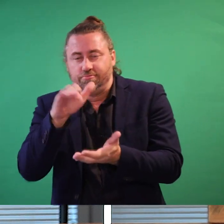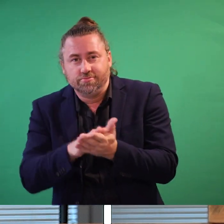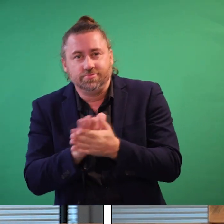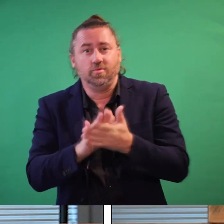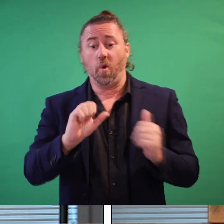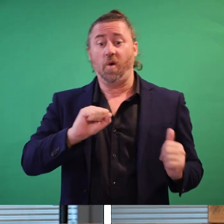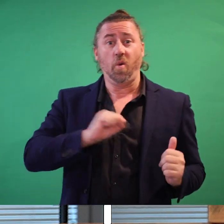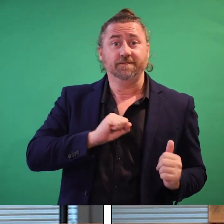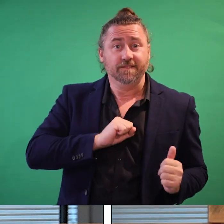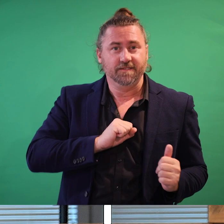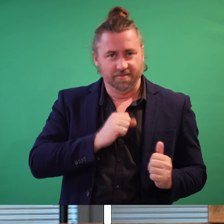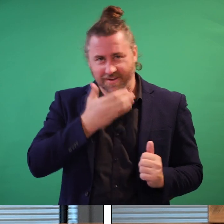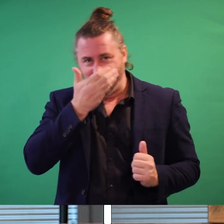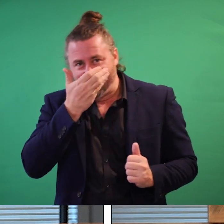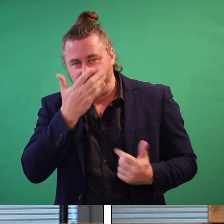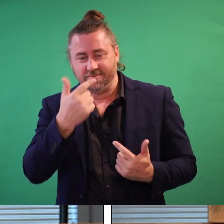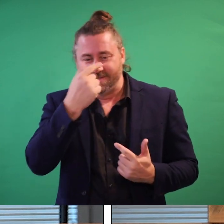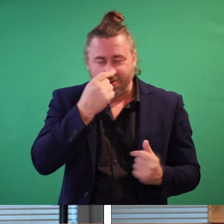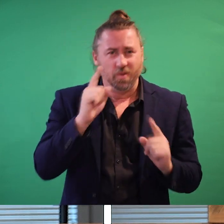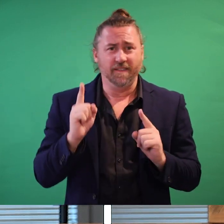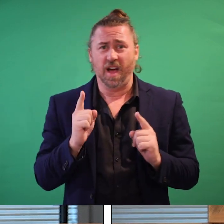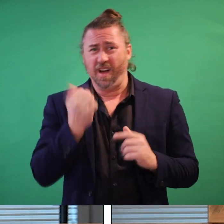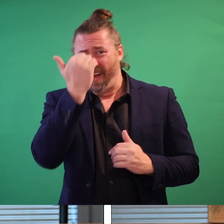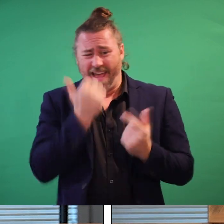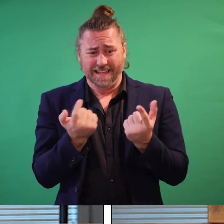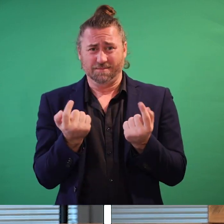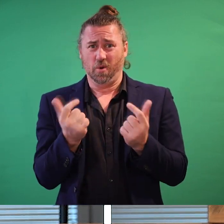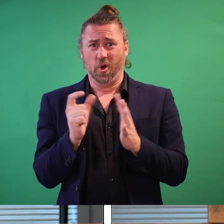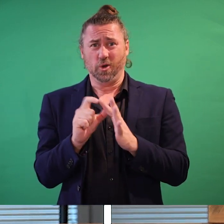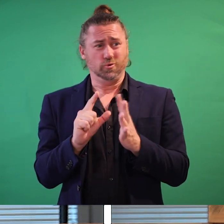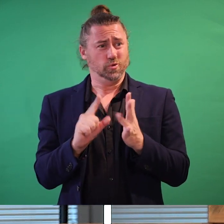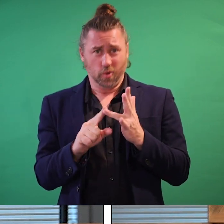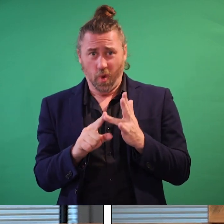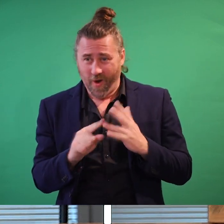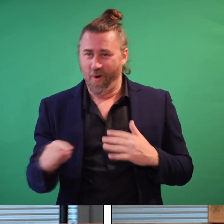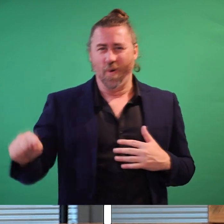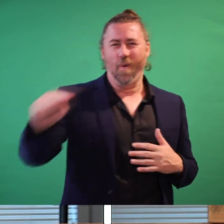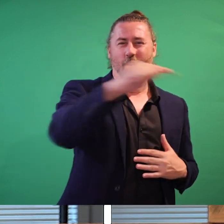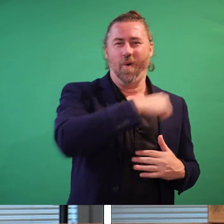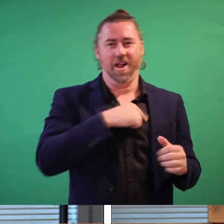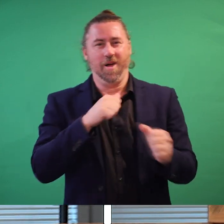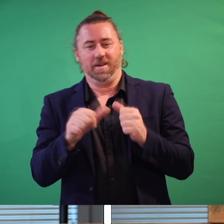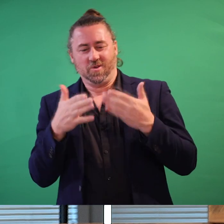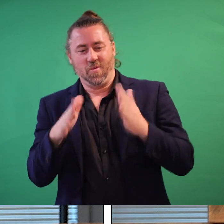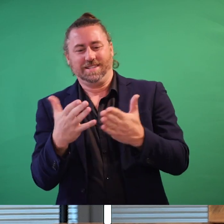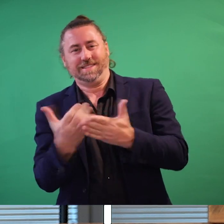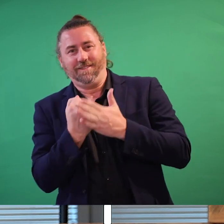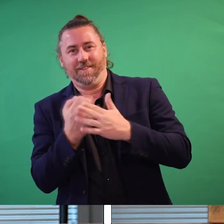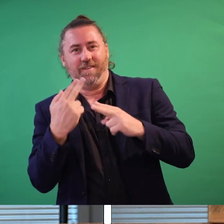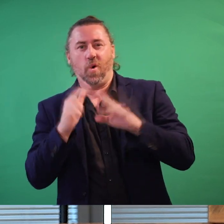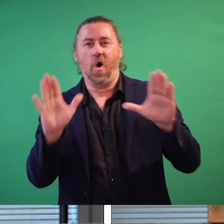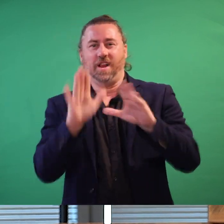etiquette, and by taking these simple steps, we can all enjoy the festive season that away is the discovered safe.